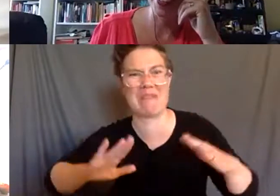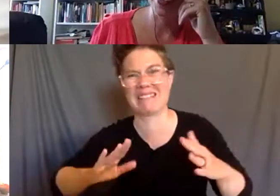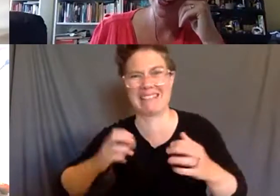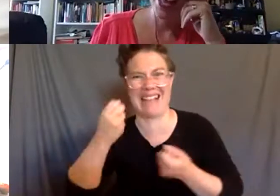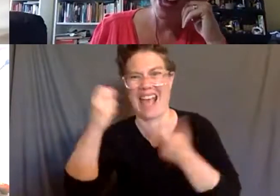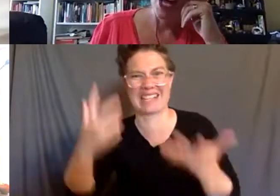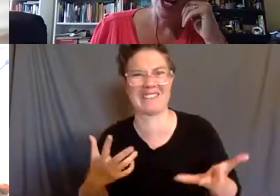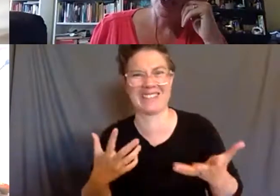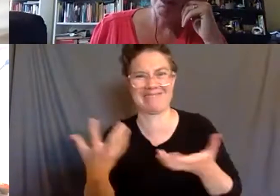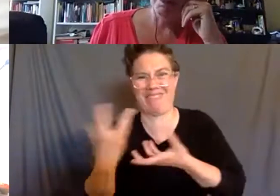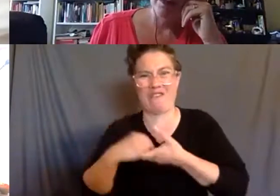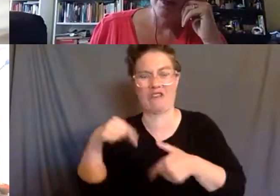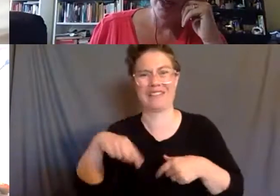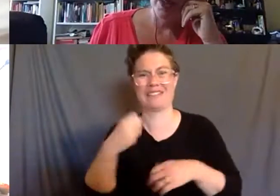anything.